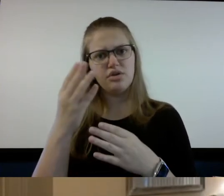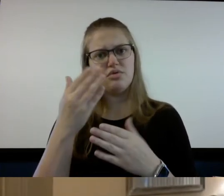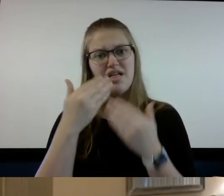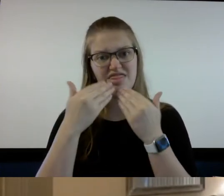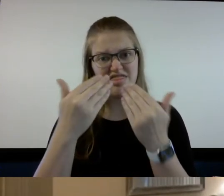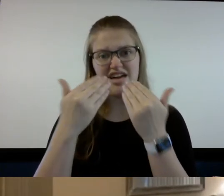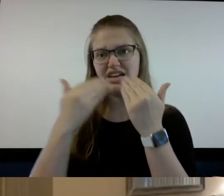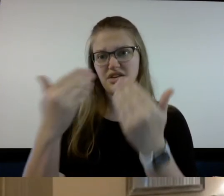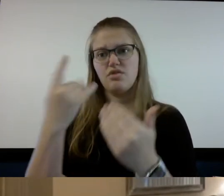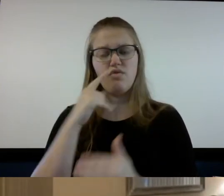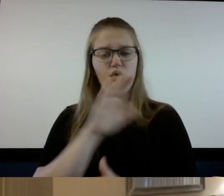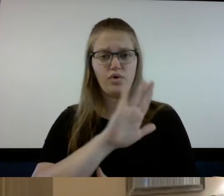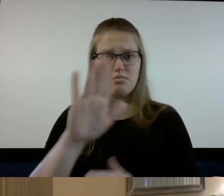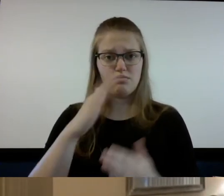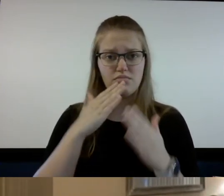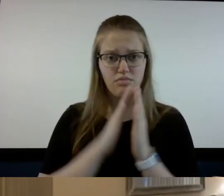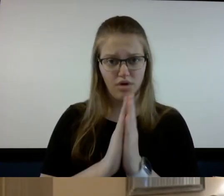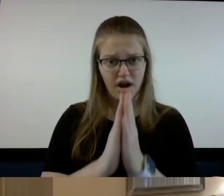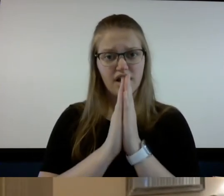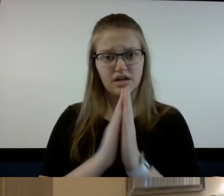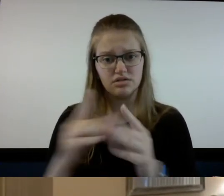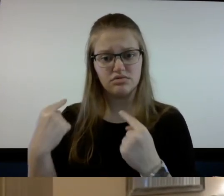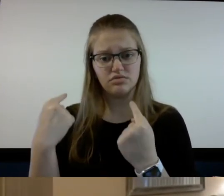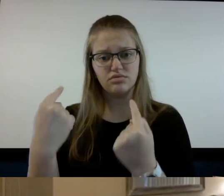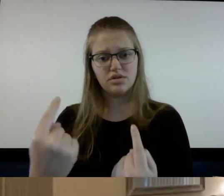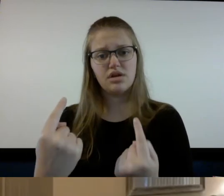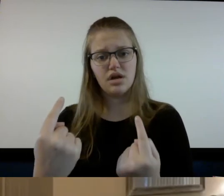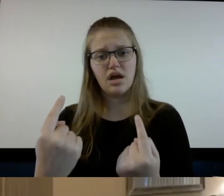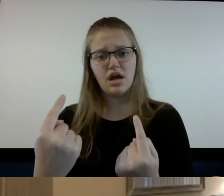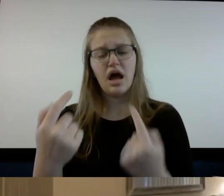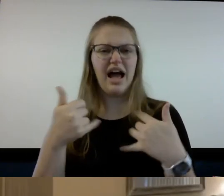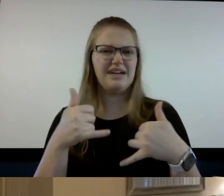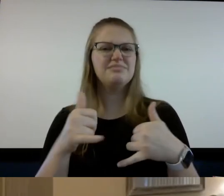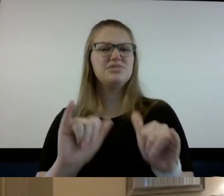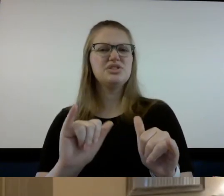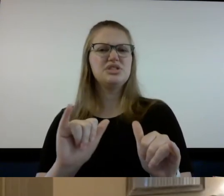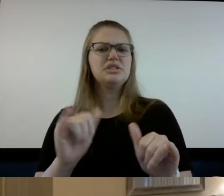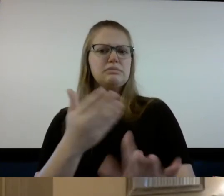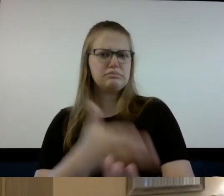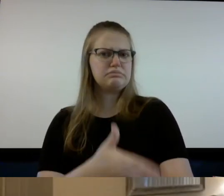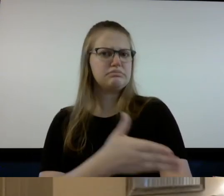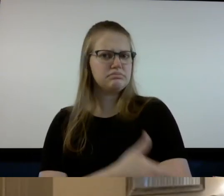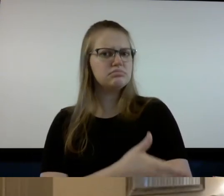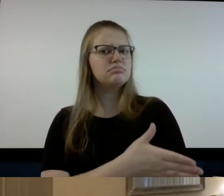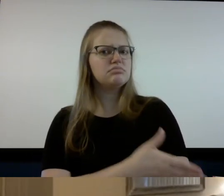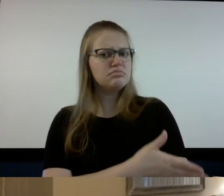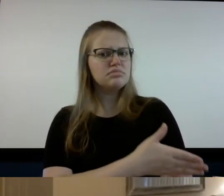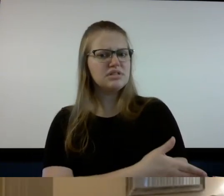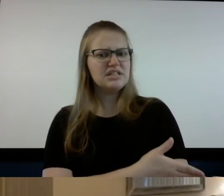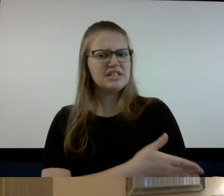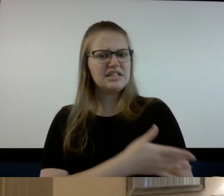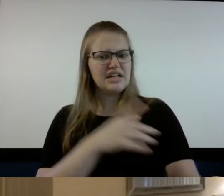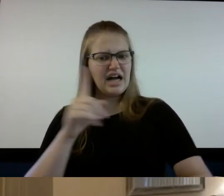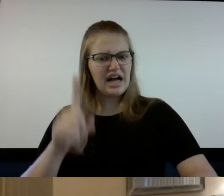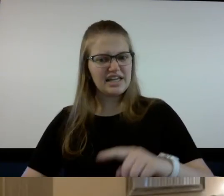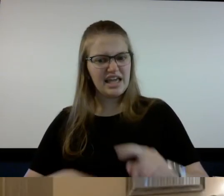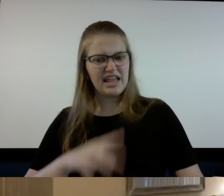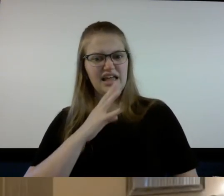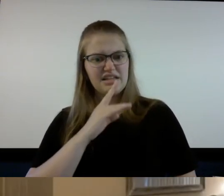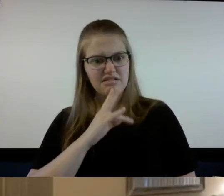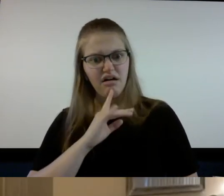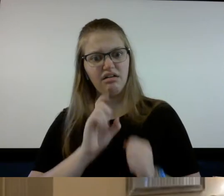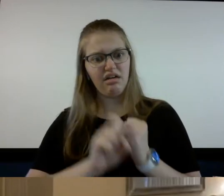for your prayers and I'm still recovering I can't talk that for that